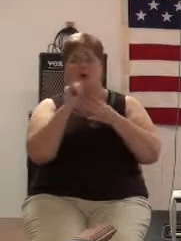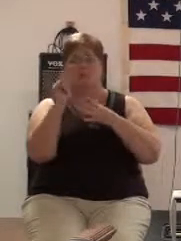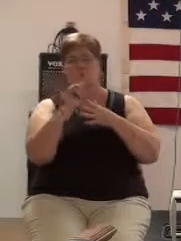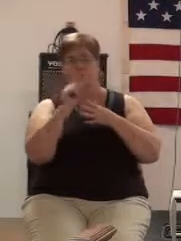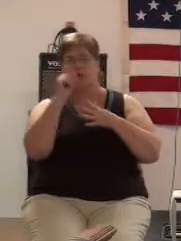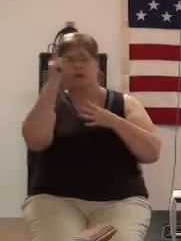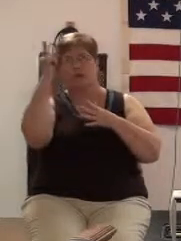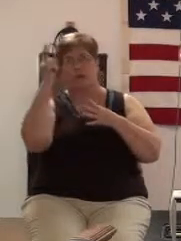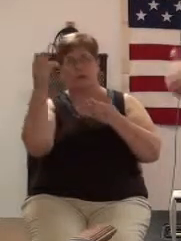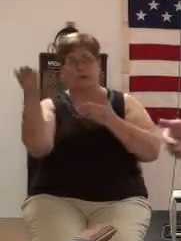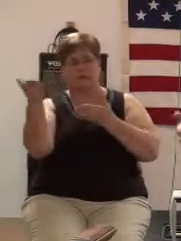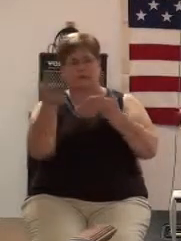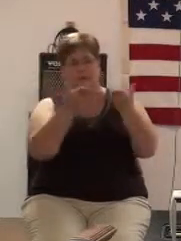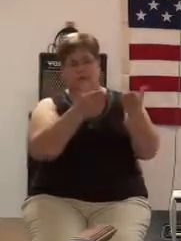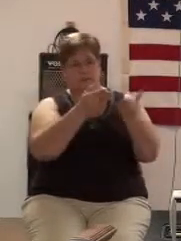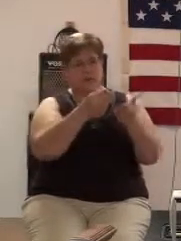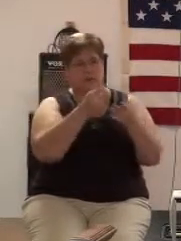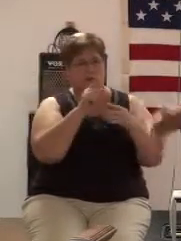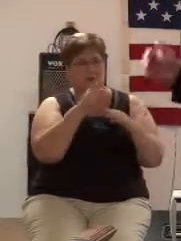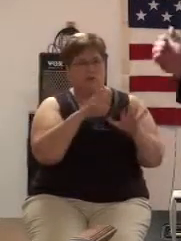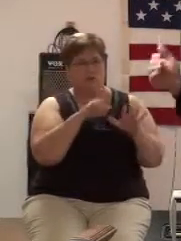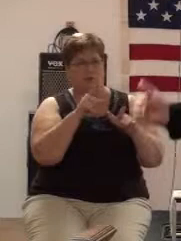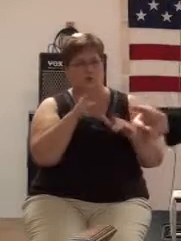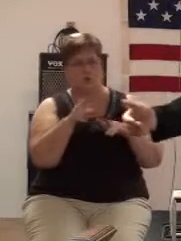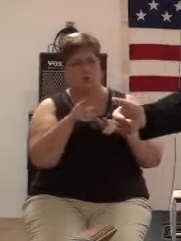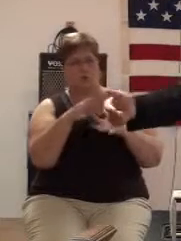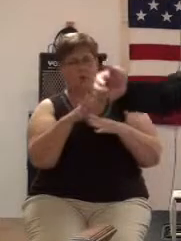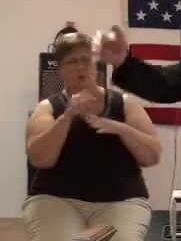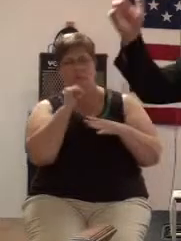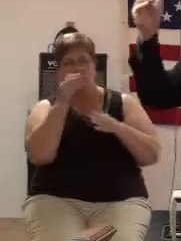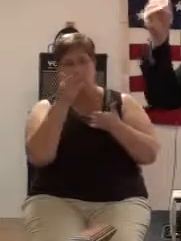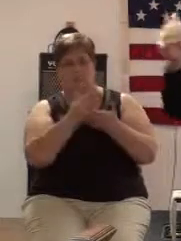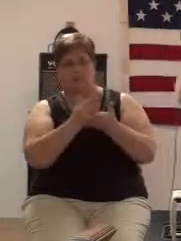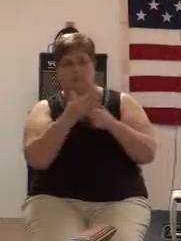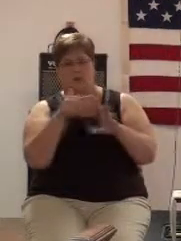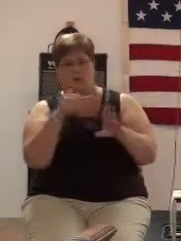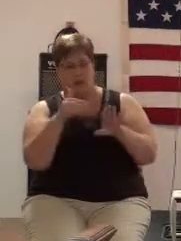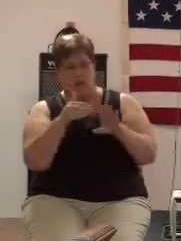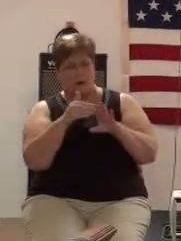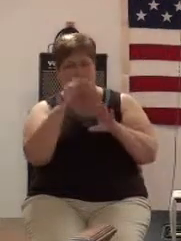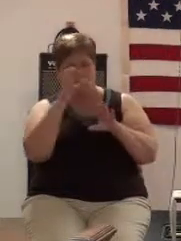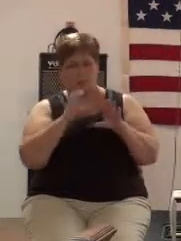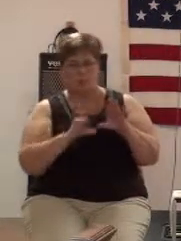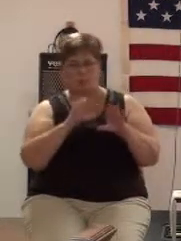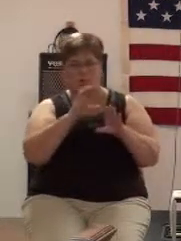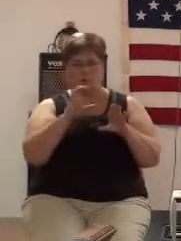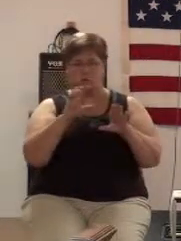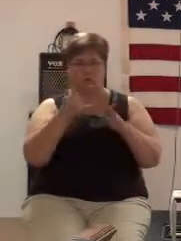you see it didn't stop at the cross it stopped at the resurrection